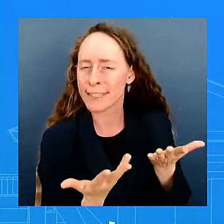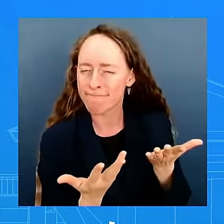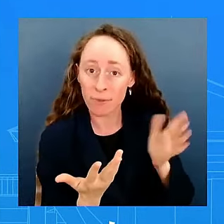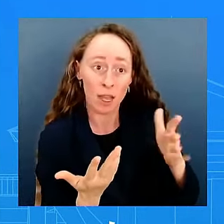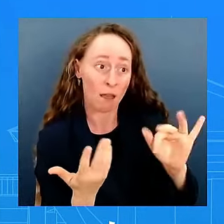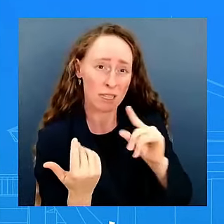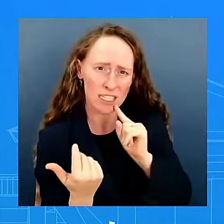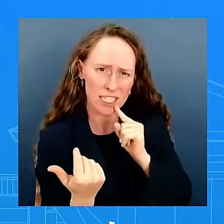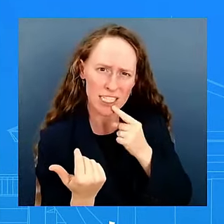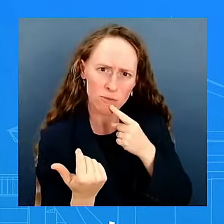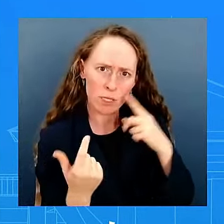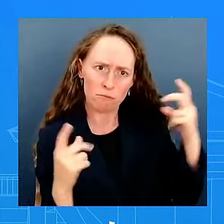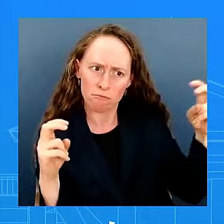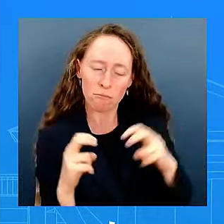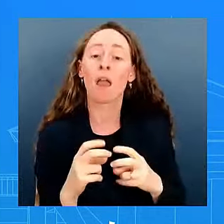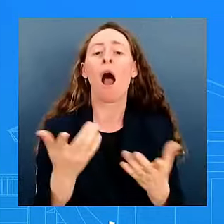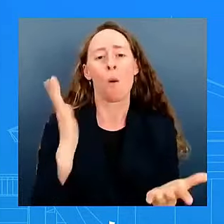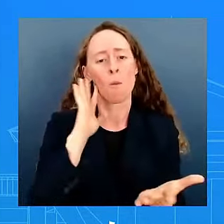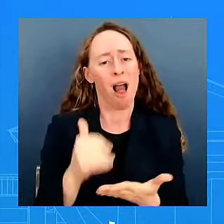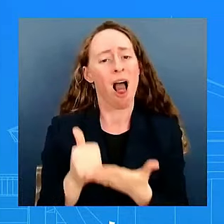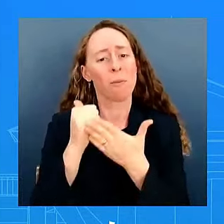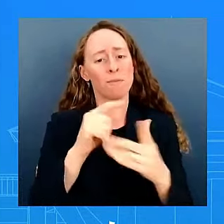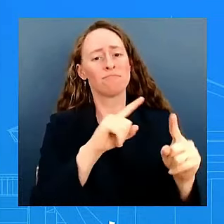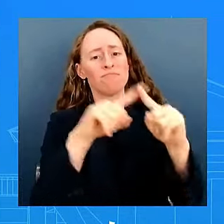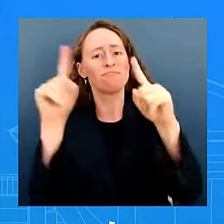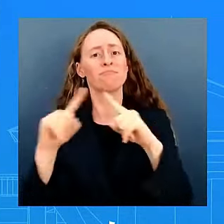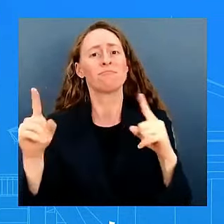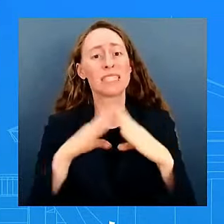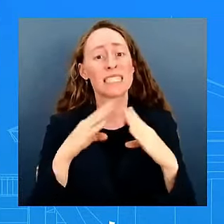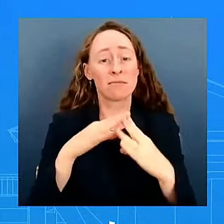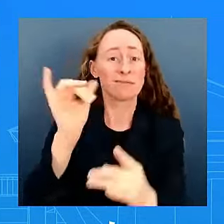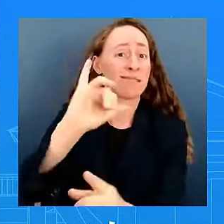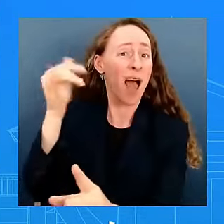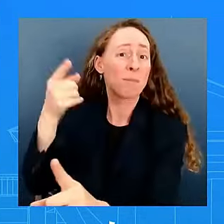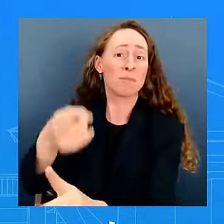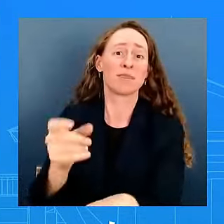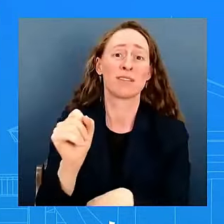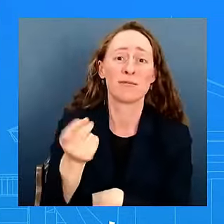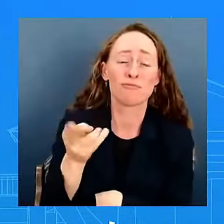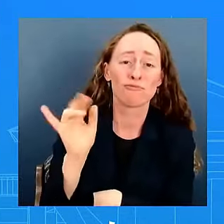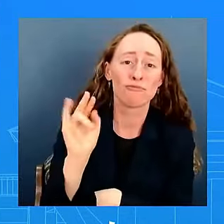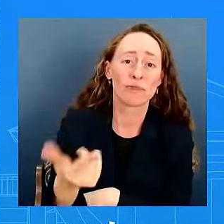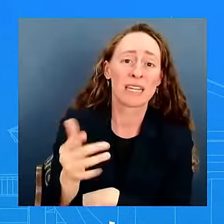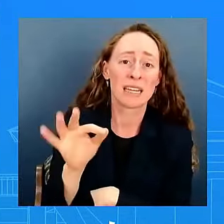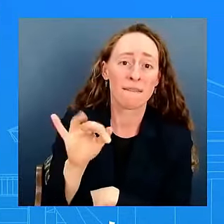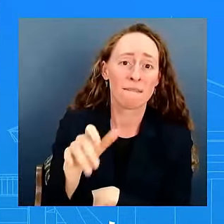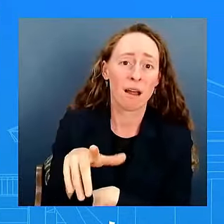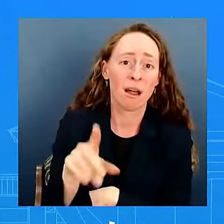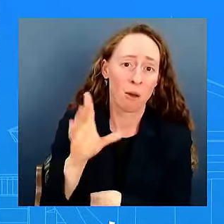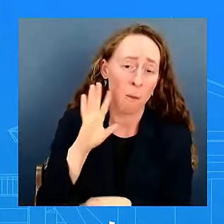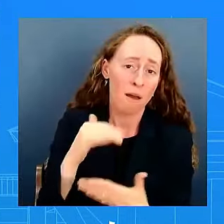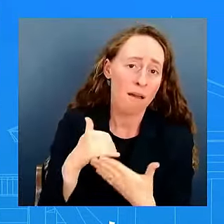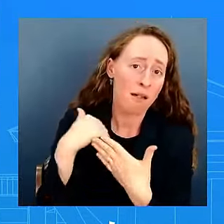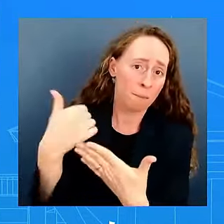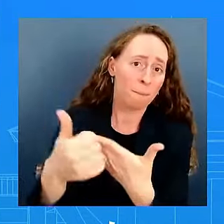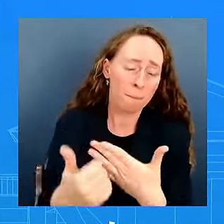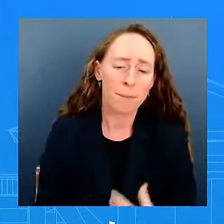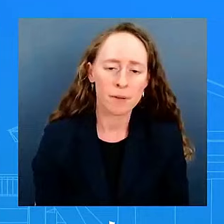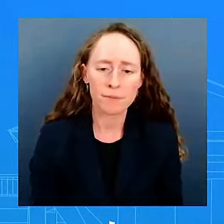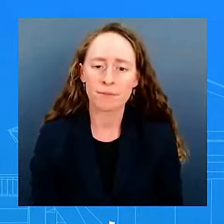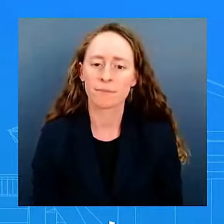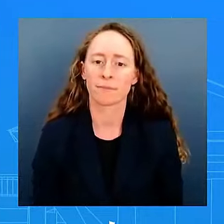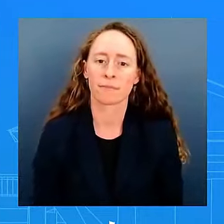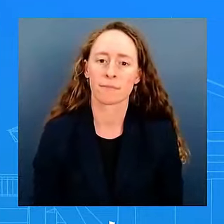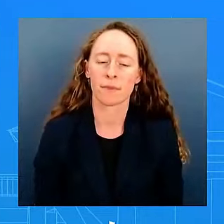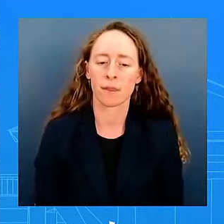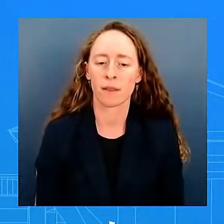like springfield ohio are dealing with right now but doesn't the i mean the white house opposes any mass deportation of haitian migrants